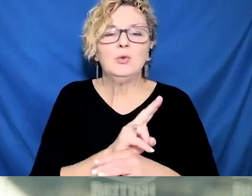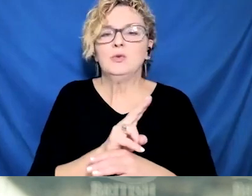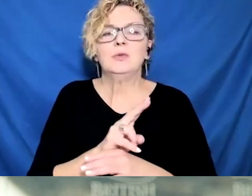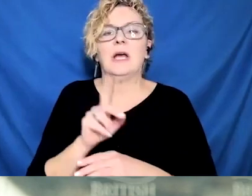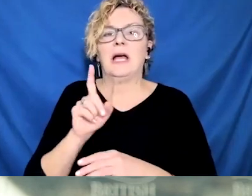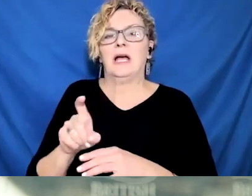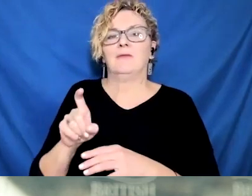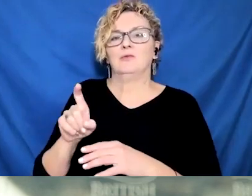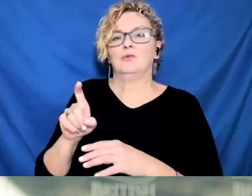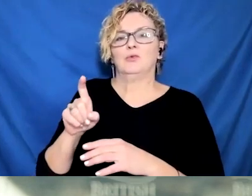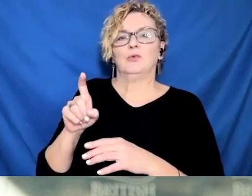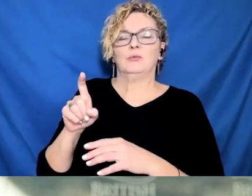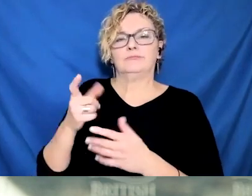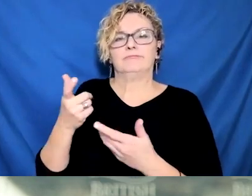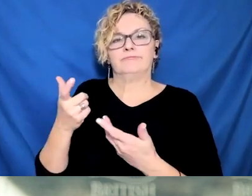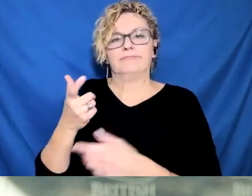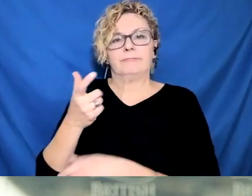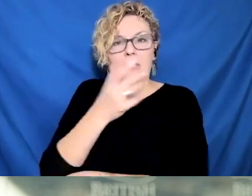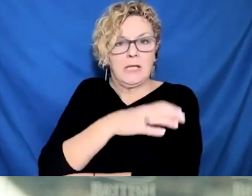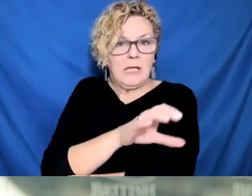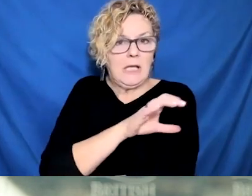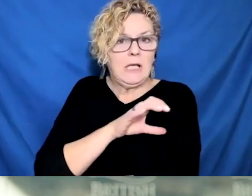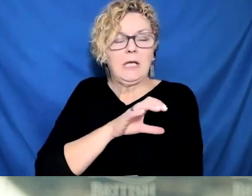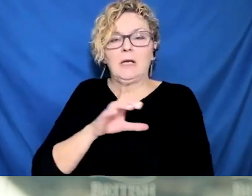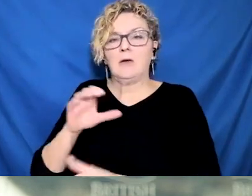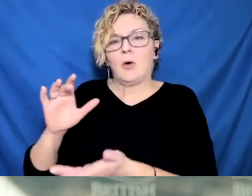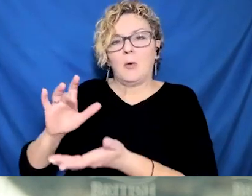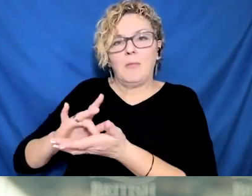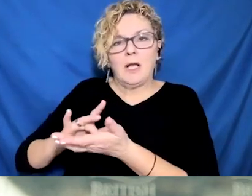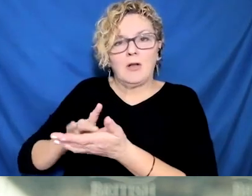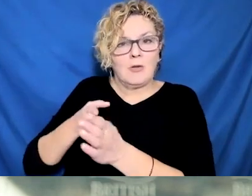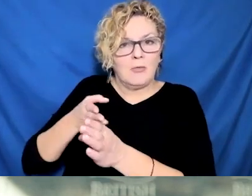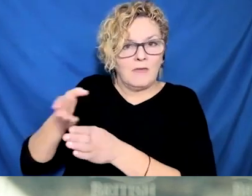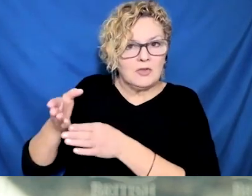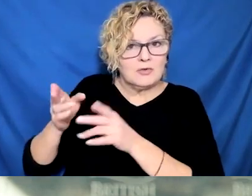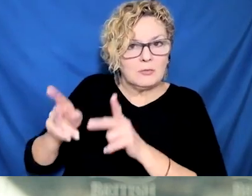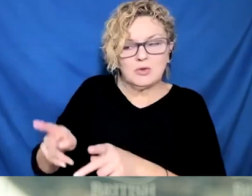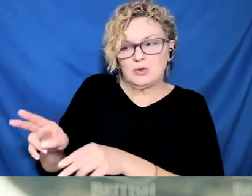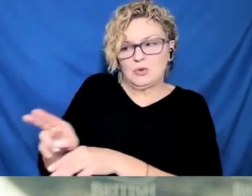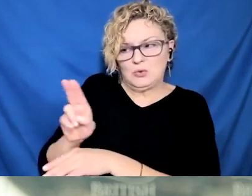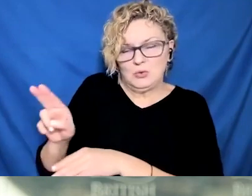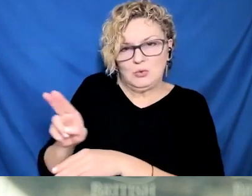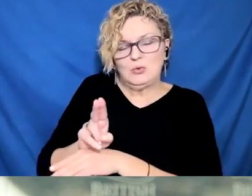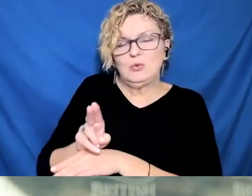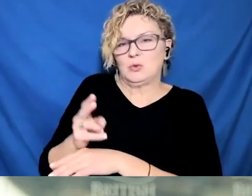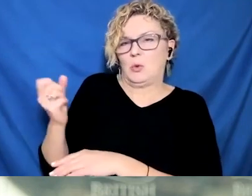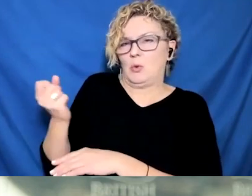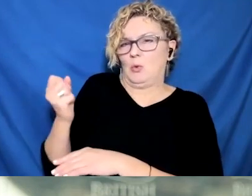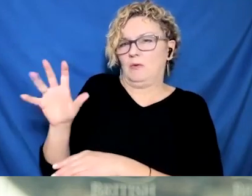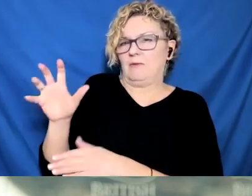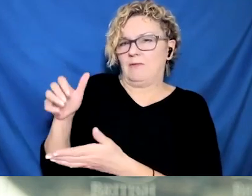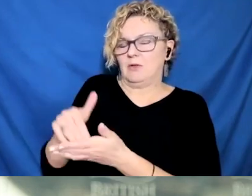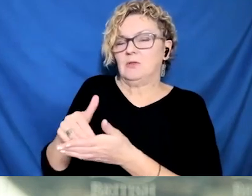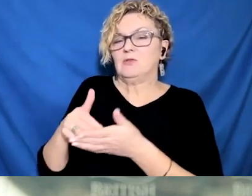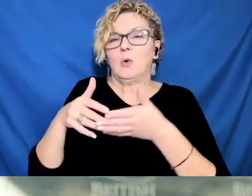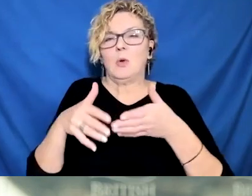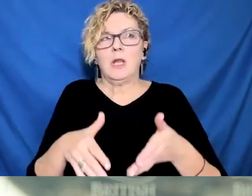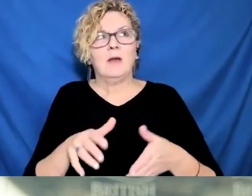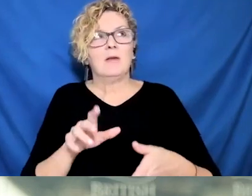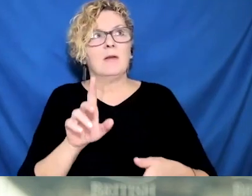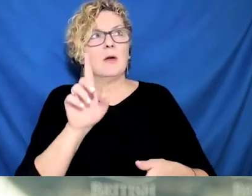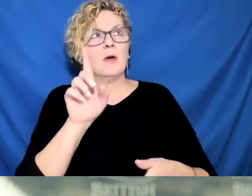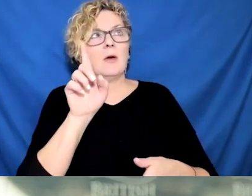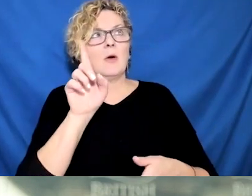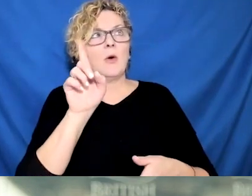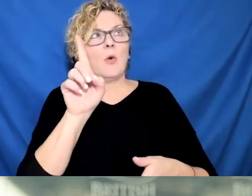,920 tests. I wanted to also take the opportunity to update you on the impact of